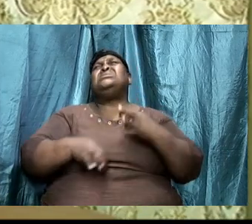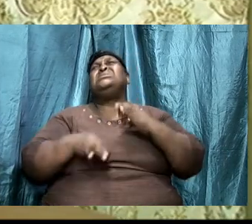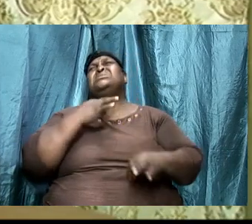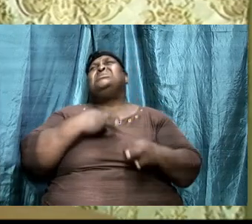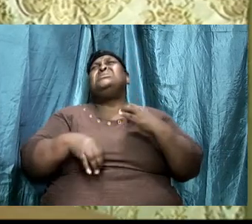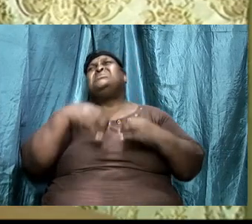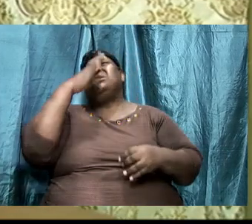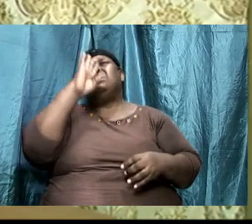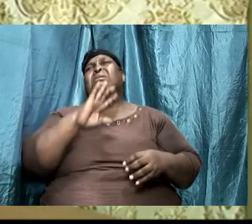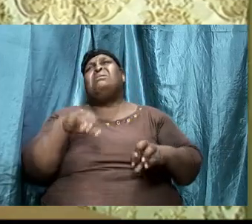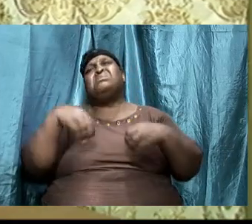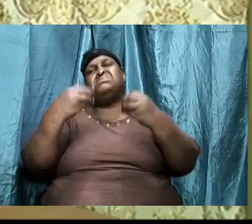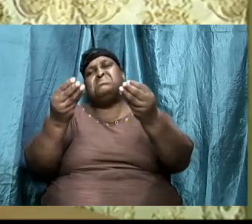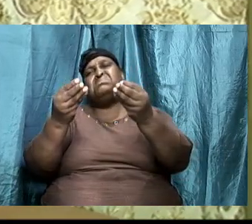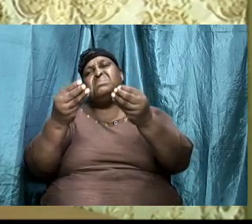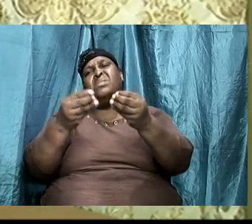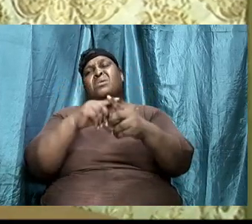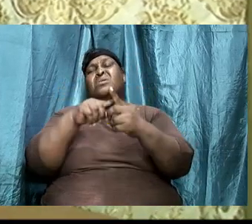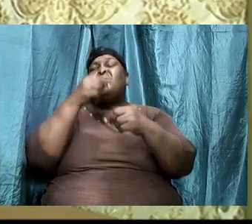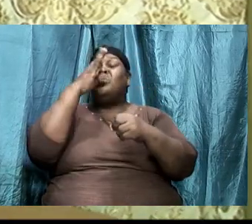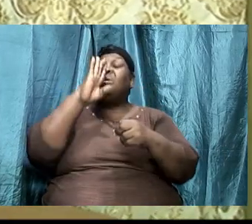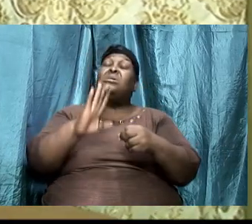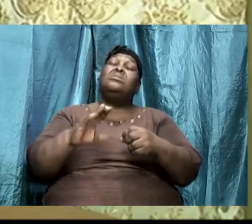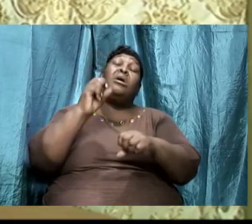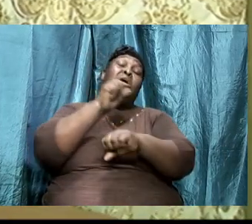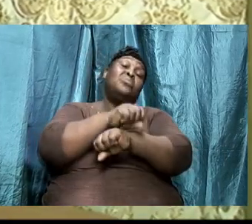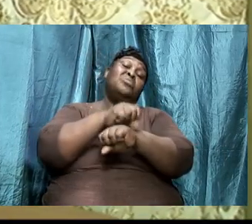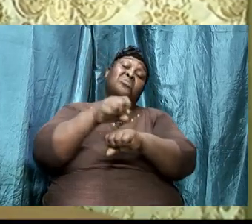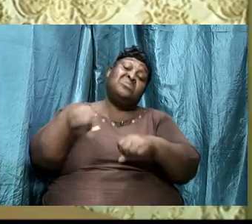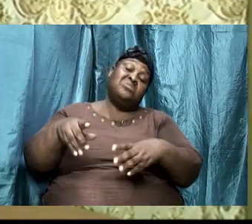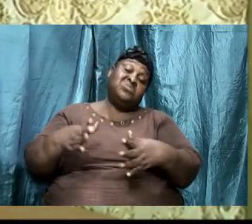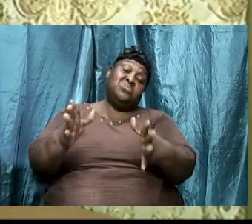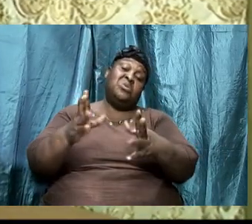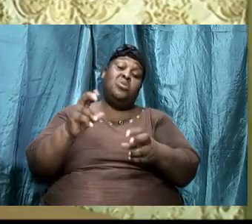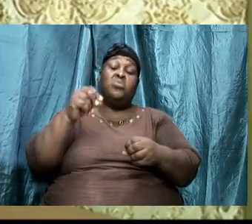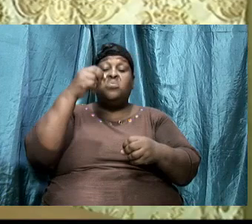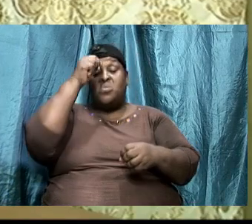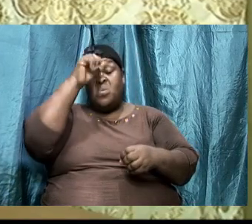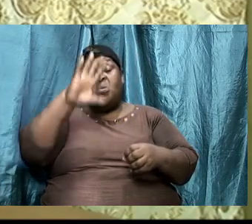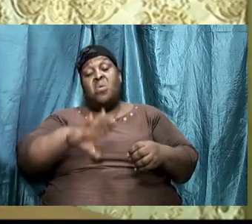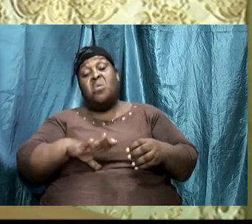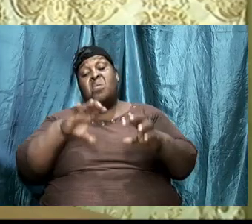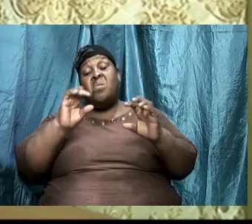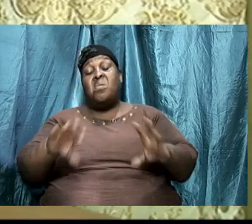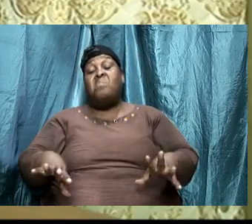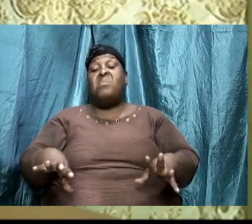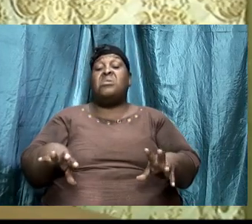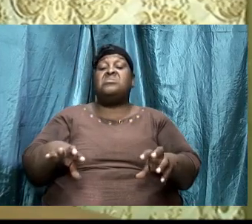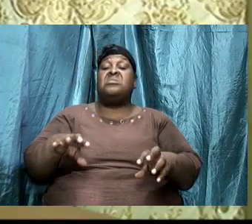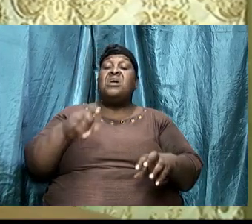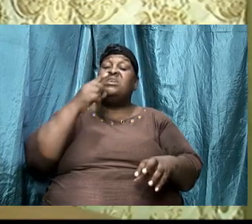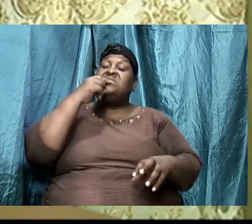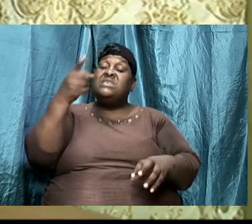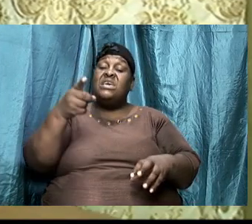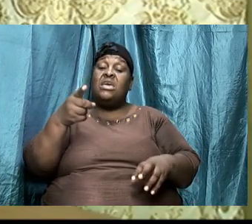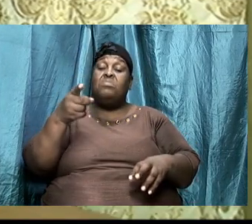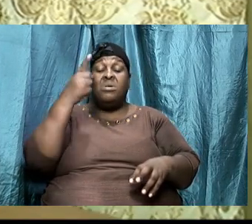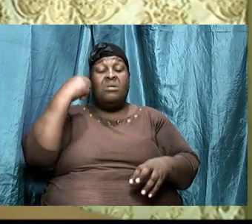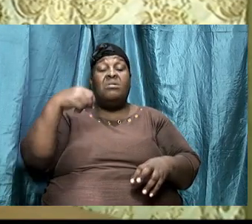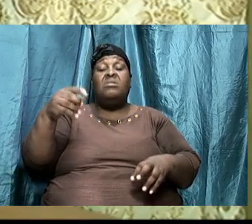and when God works this way no man can say look here it is because of my own strength